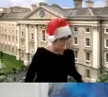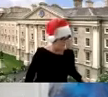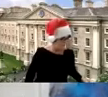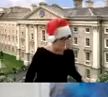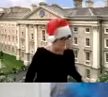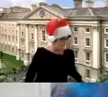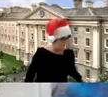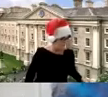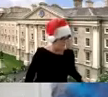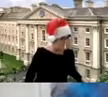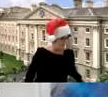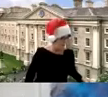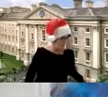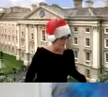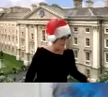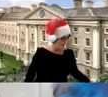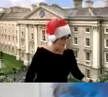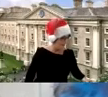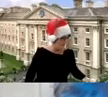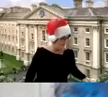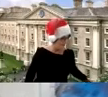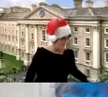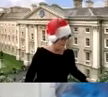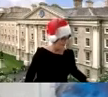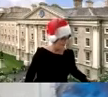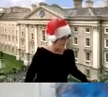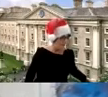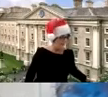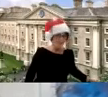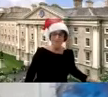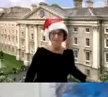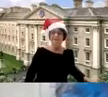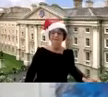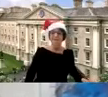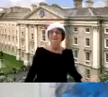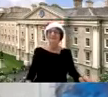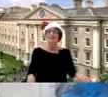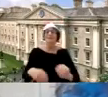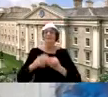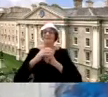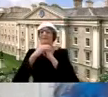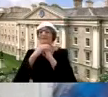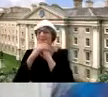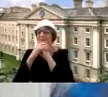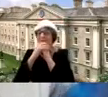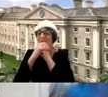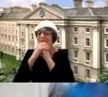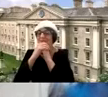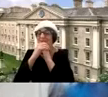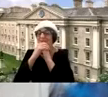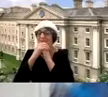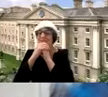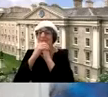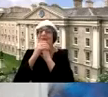can still do so for specifics i'm going to finish up i'm going to hand i think back to uh back to uh